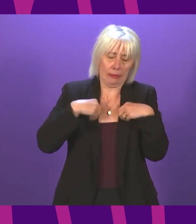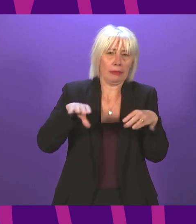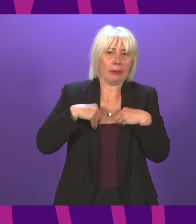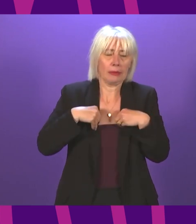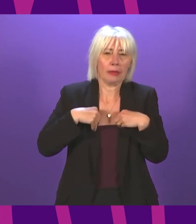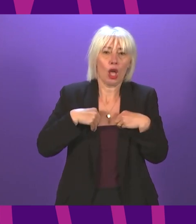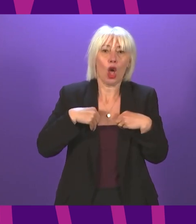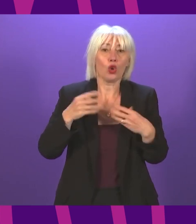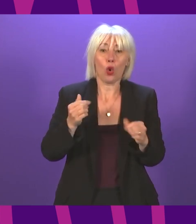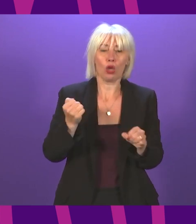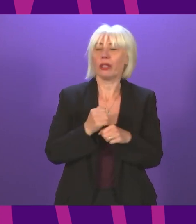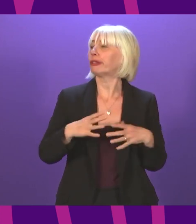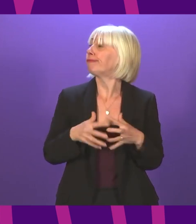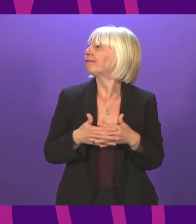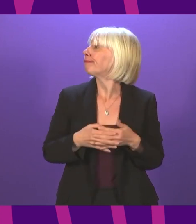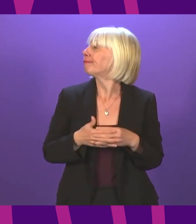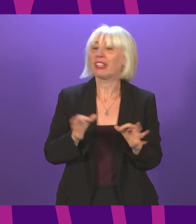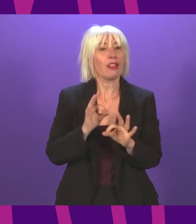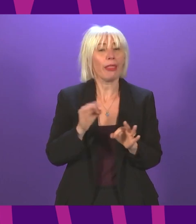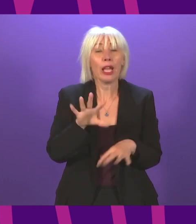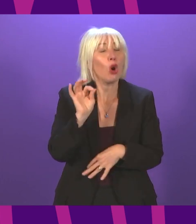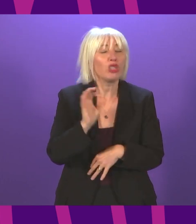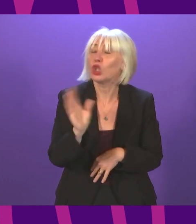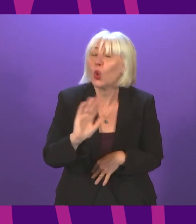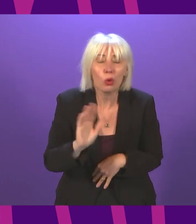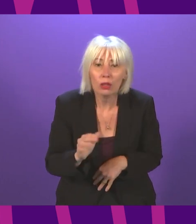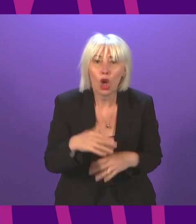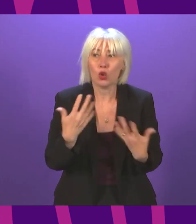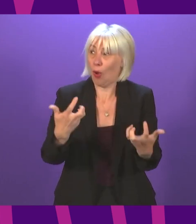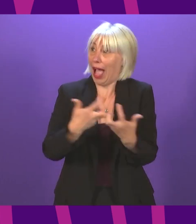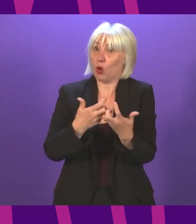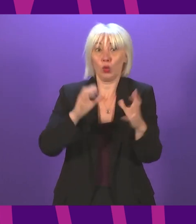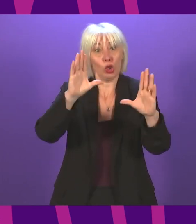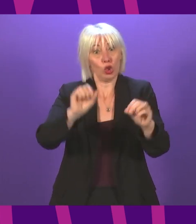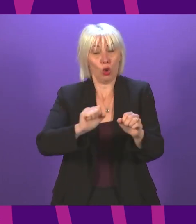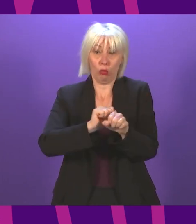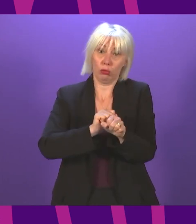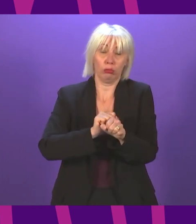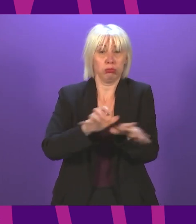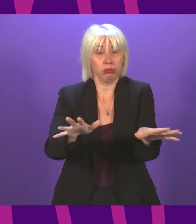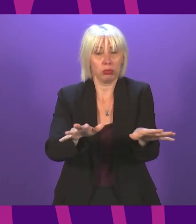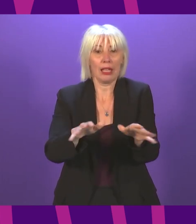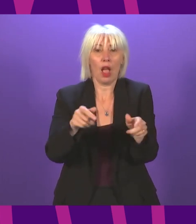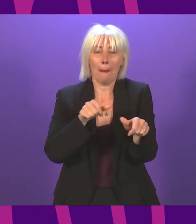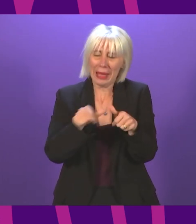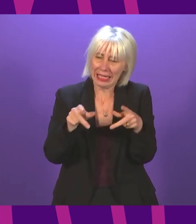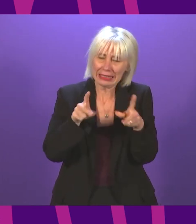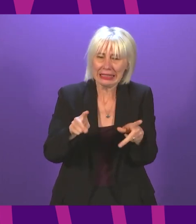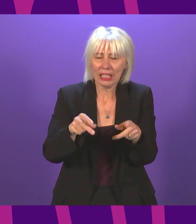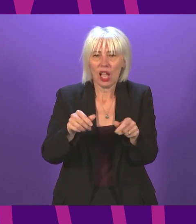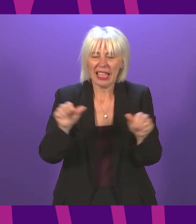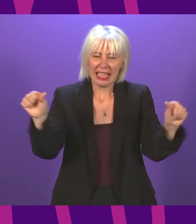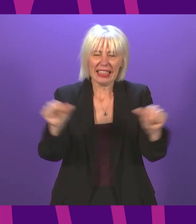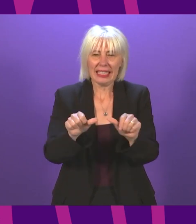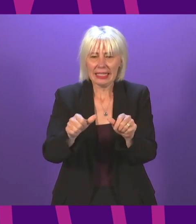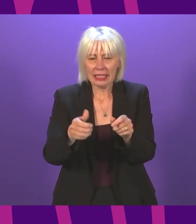stem transmission. And therefore, it becomes a question of how do we do that in the least restrictive, most proportionate way. And